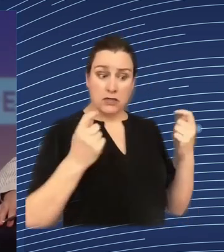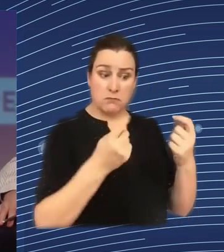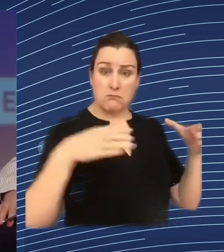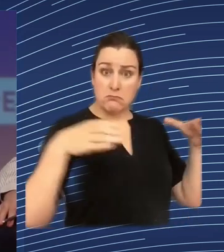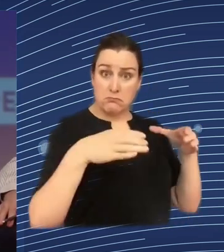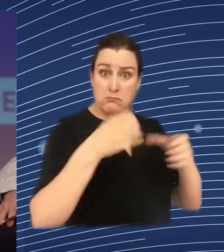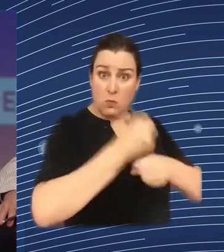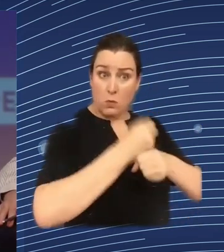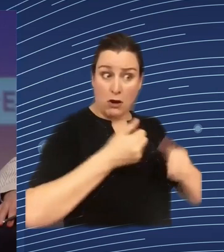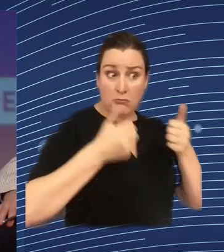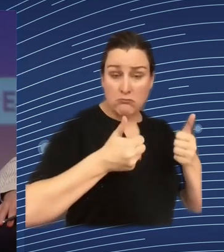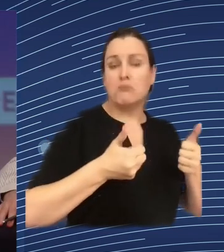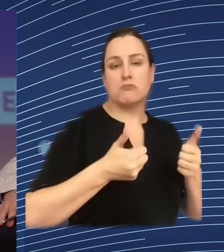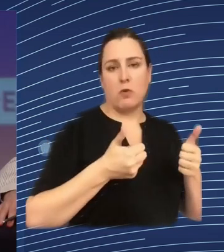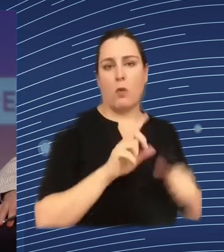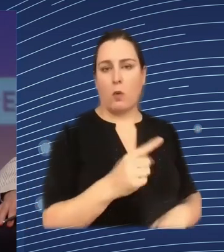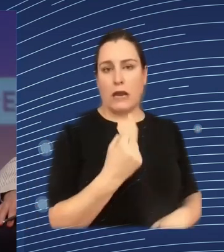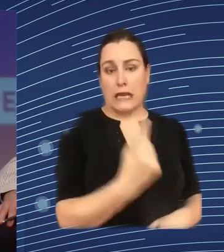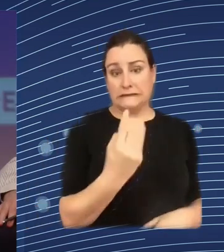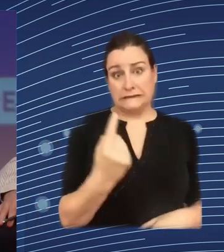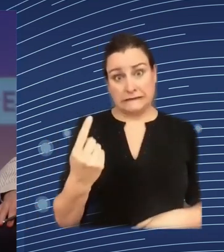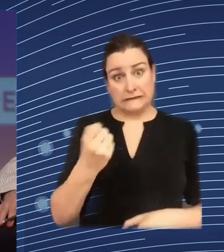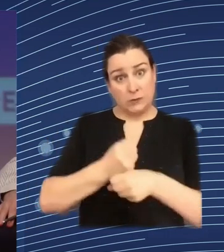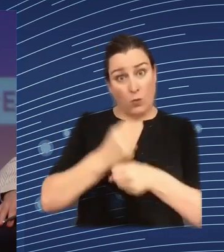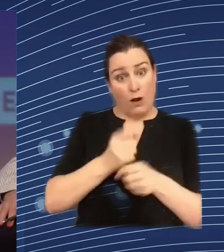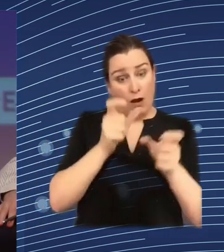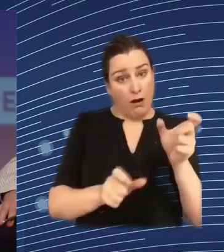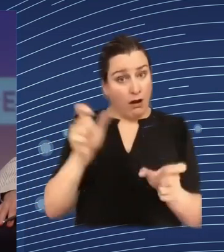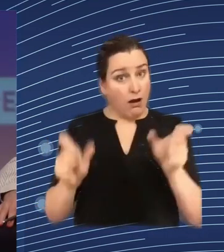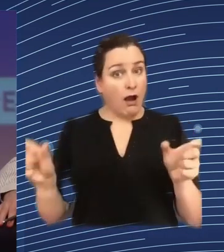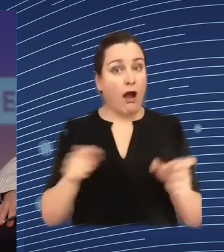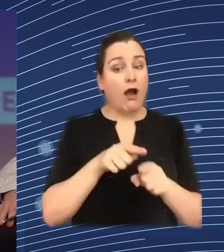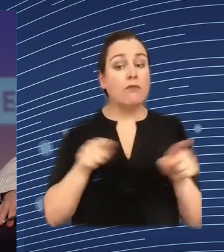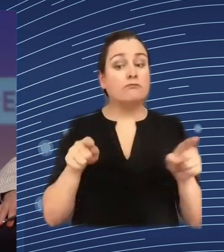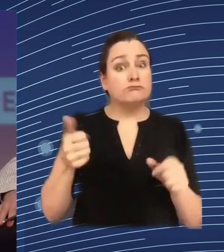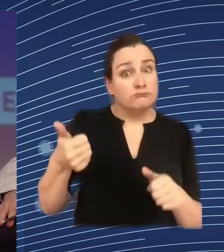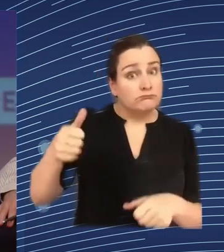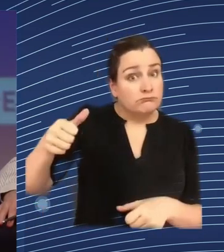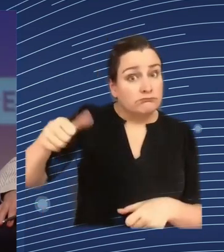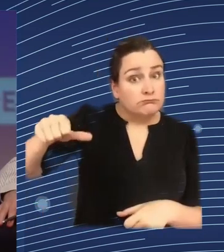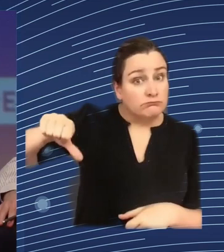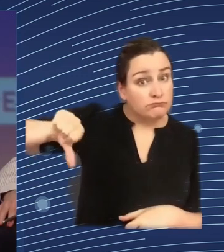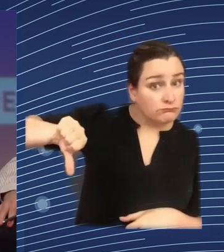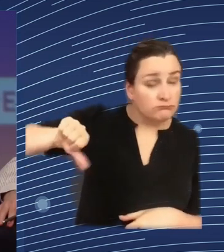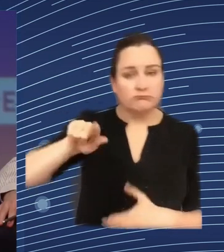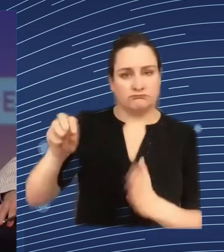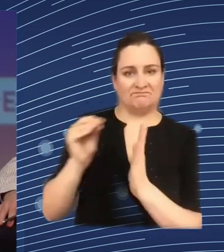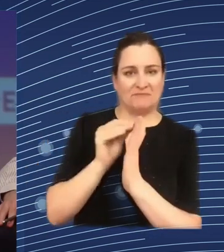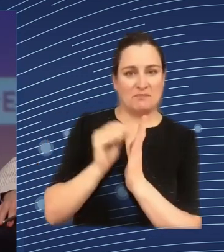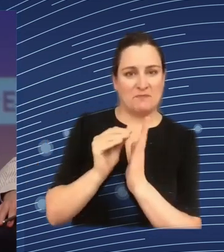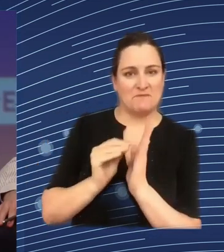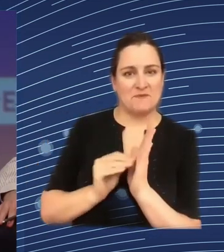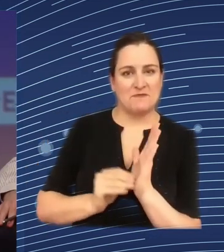individual employee performance on the various process paths of the logistics